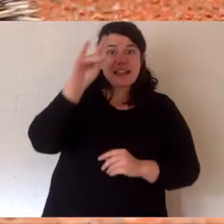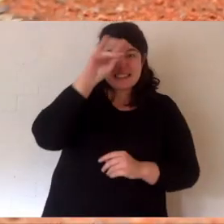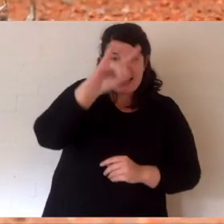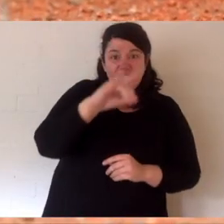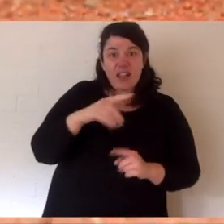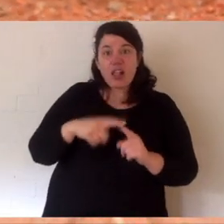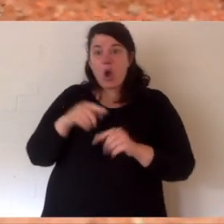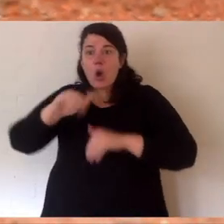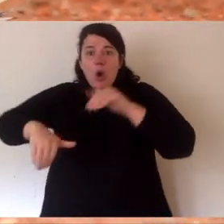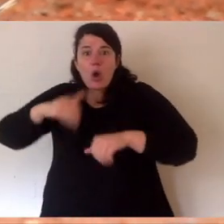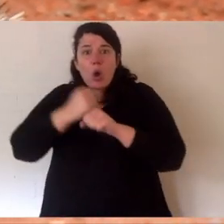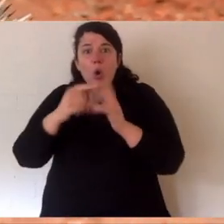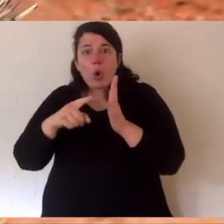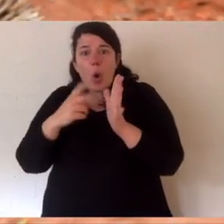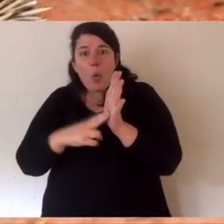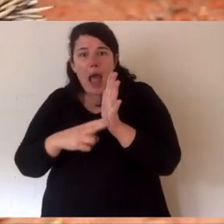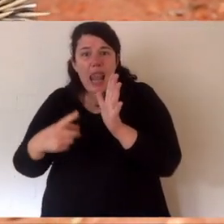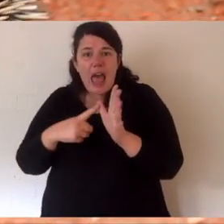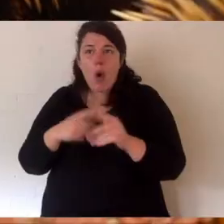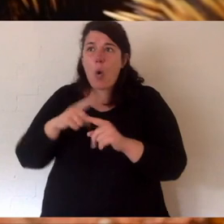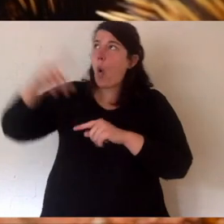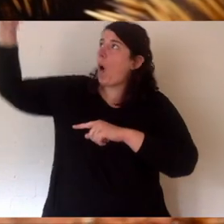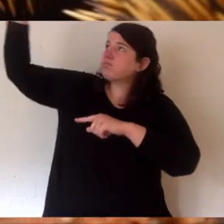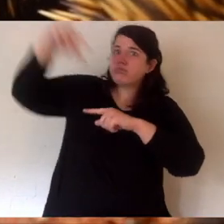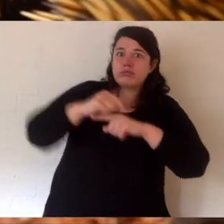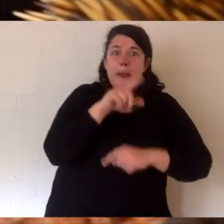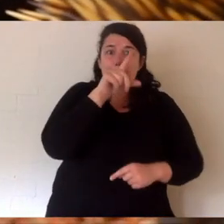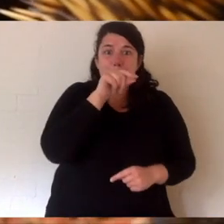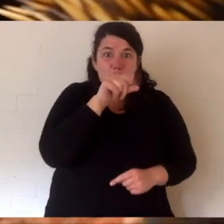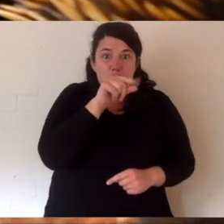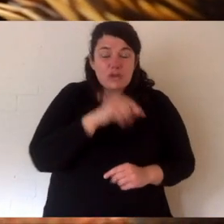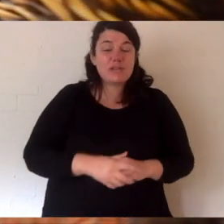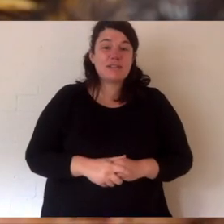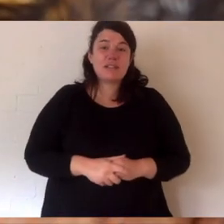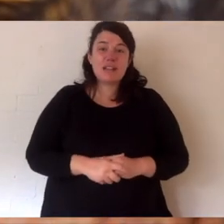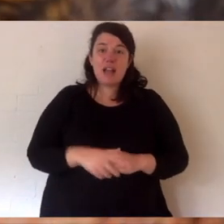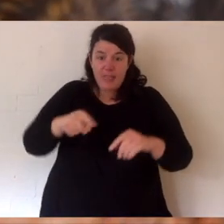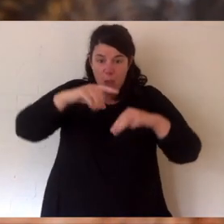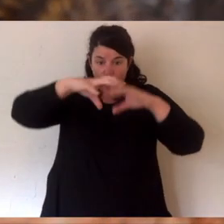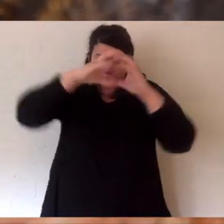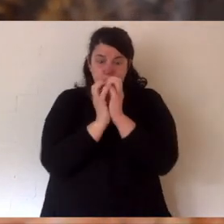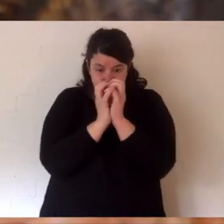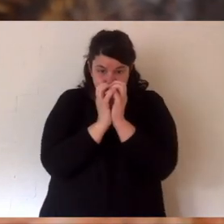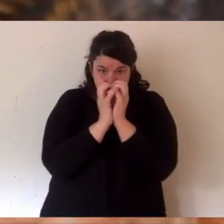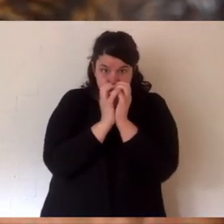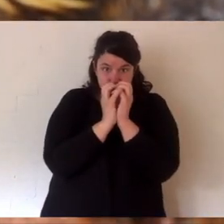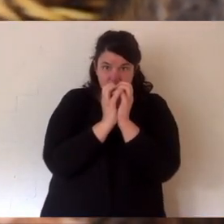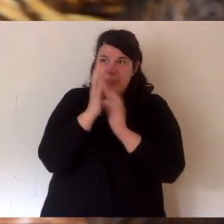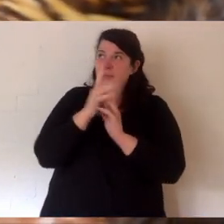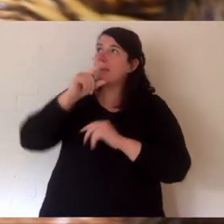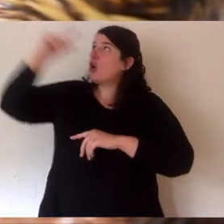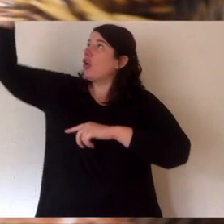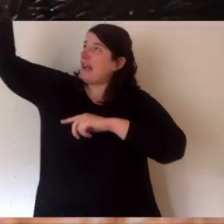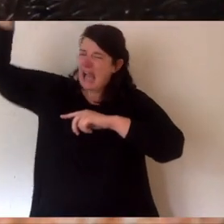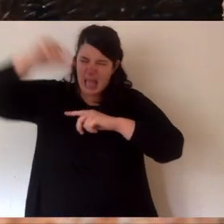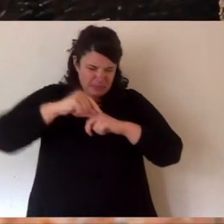against things like Tasmanian devils, dingoes, goannas, or birds of prey, eagles. If they come down and try and eat an echidna, they